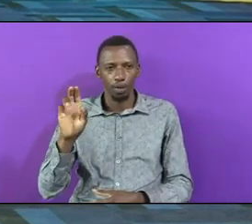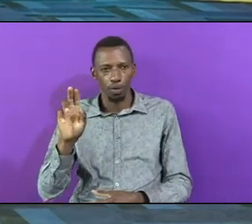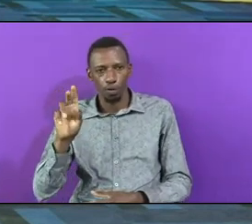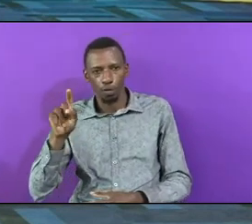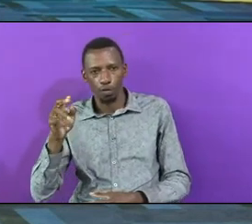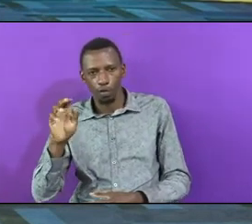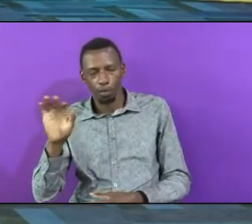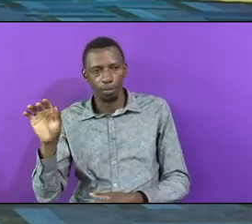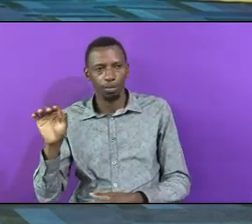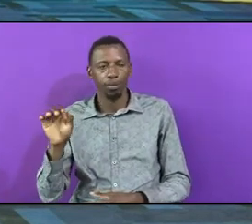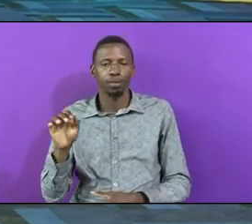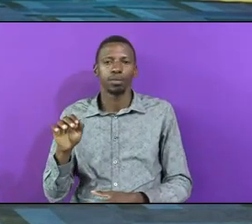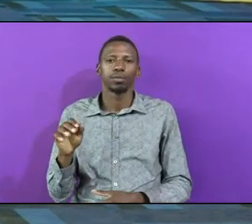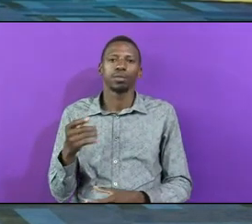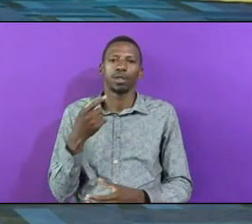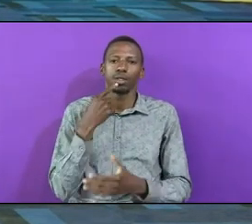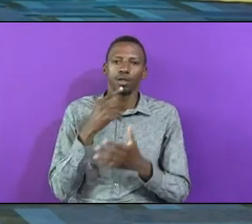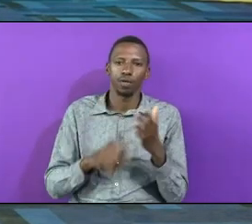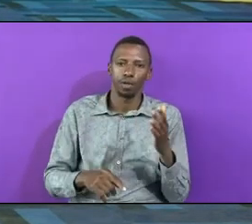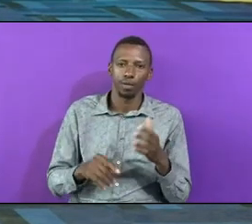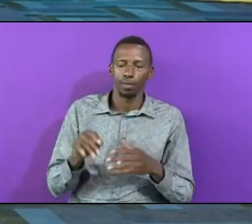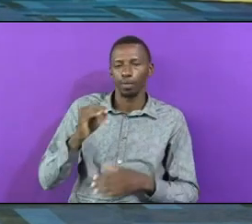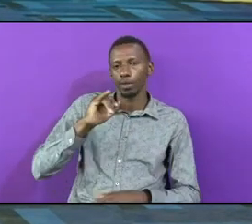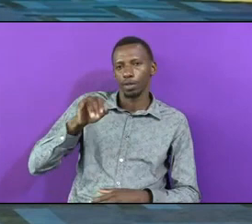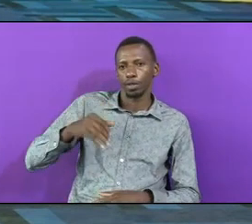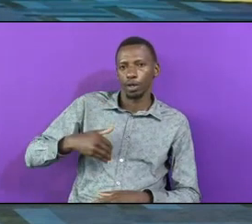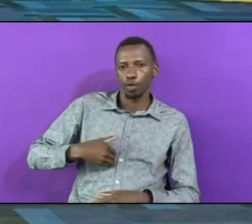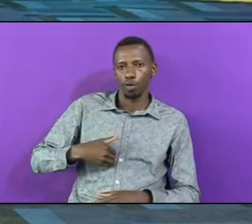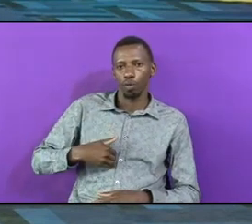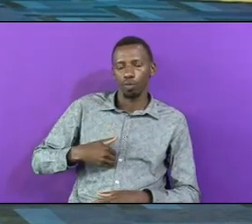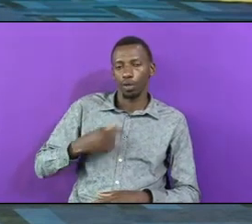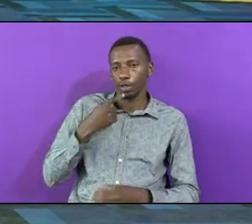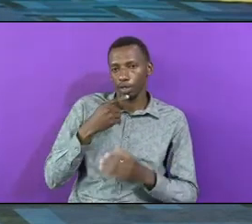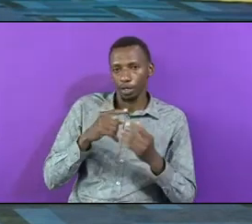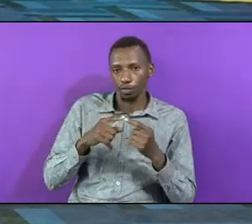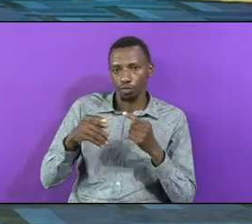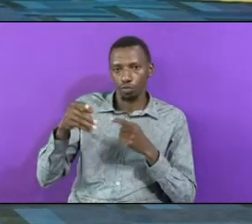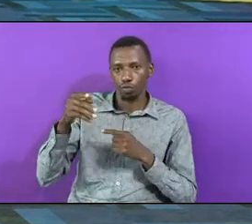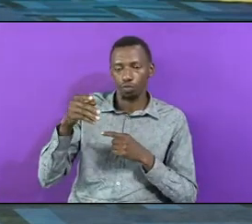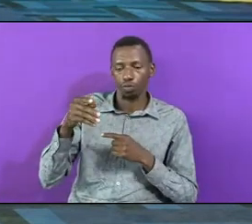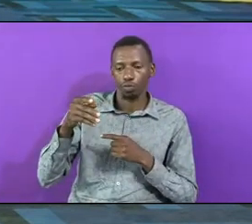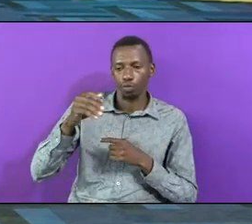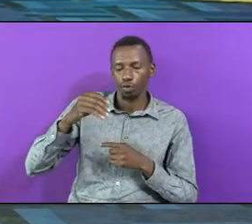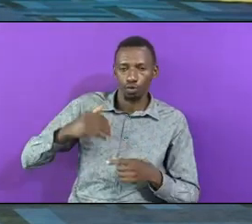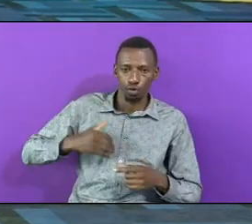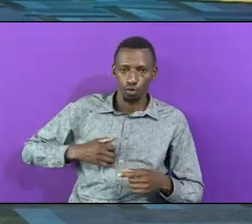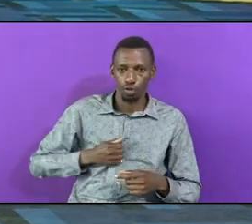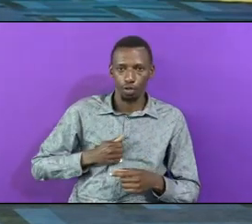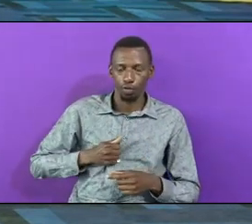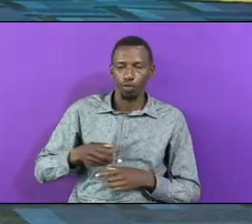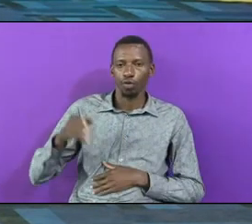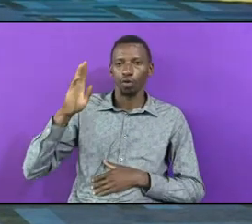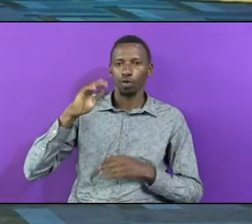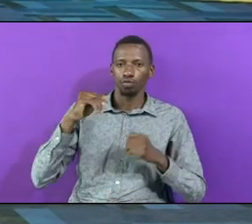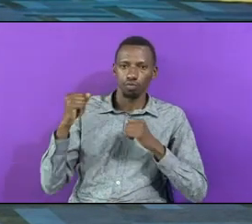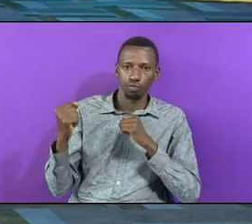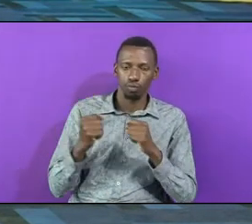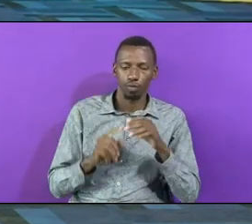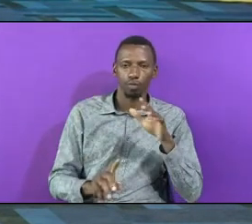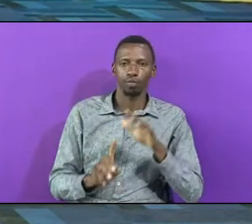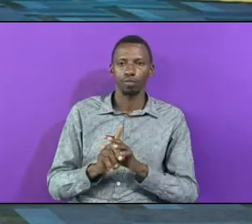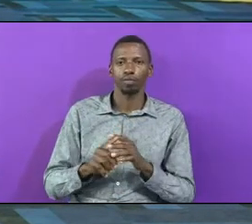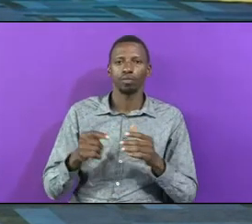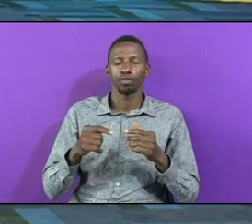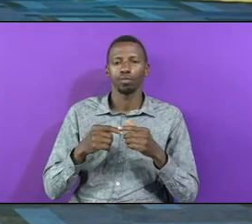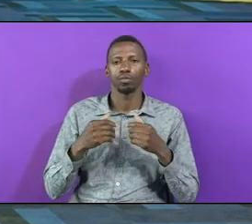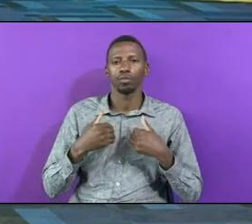Verse 3 Says Then Jacobo Jacobo Said To Joseph God Almighty Appeared To Me At Luce In The Land Of Canaan